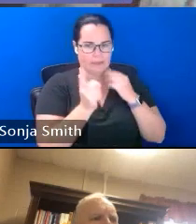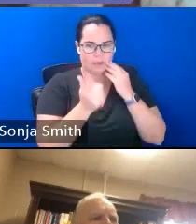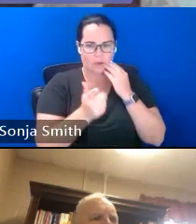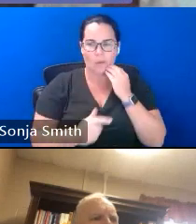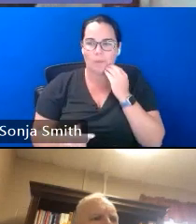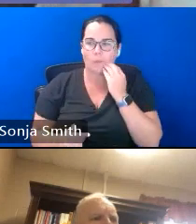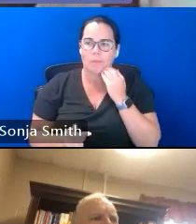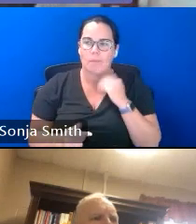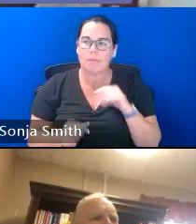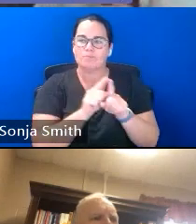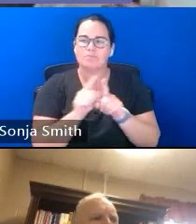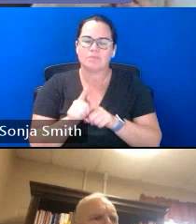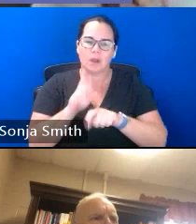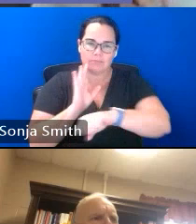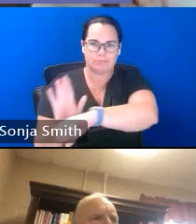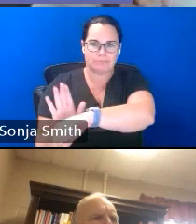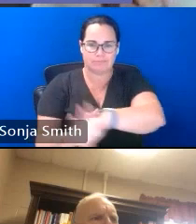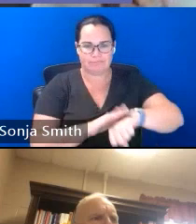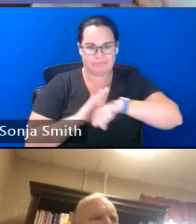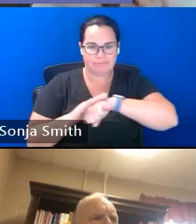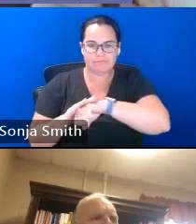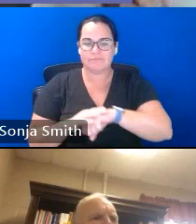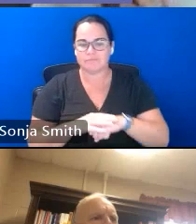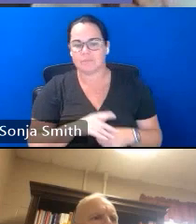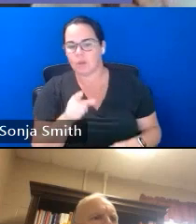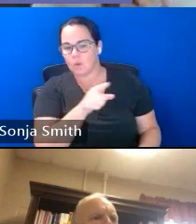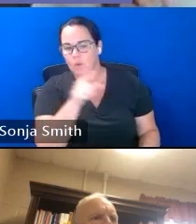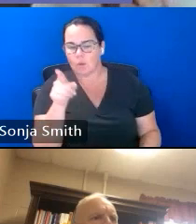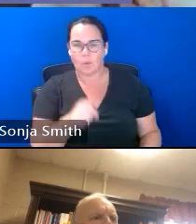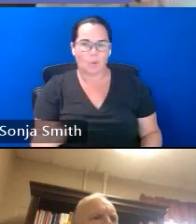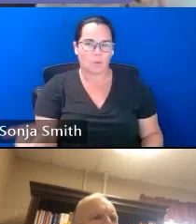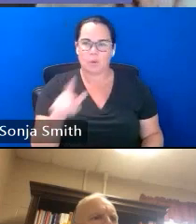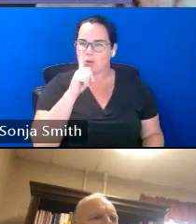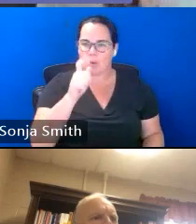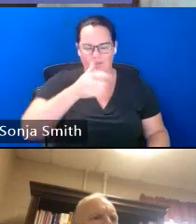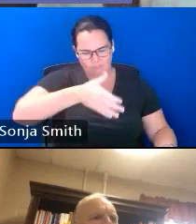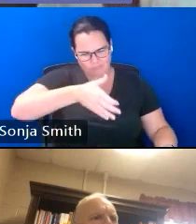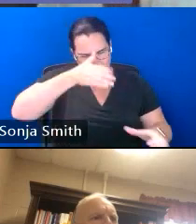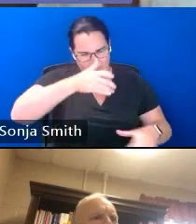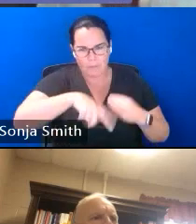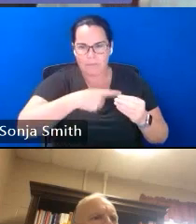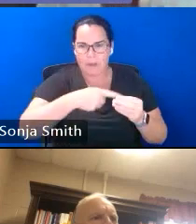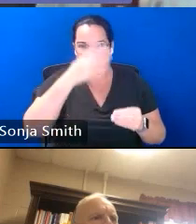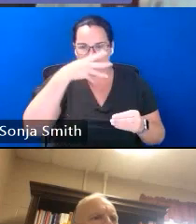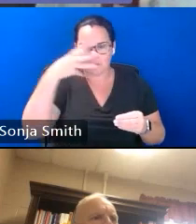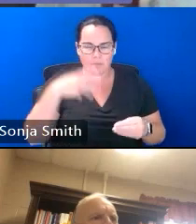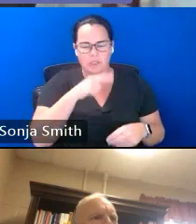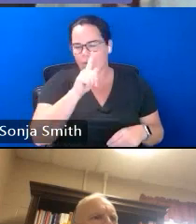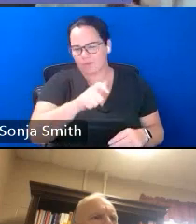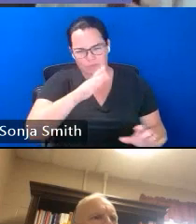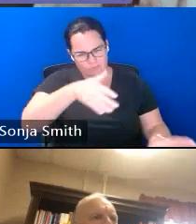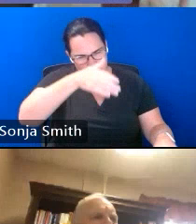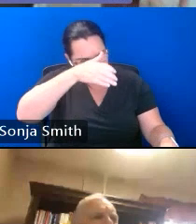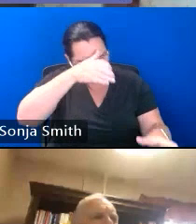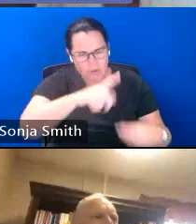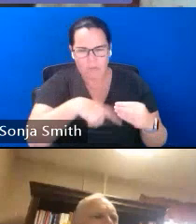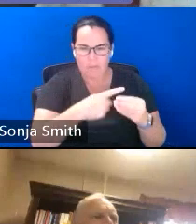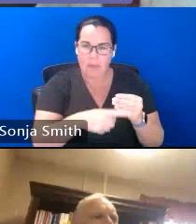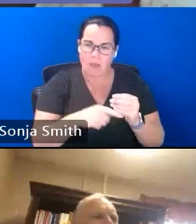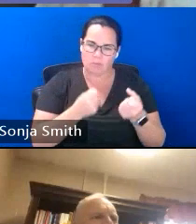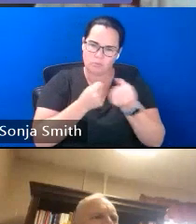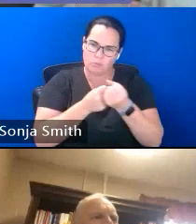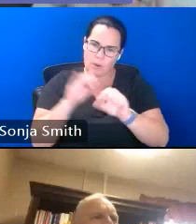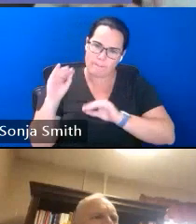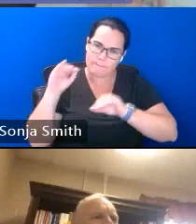preface all of this by saying you don't have to be experts on immigration or on supporting migrant students um in